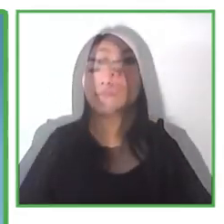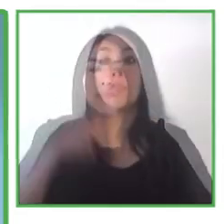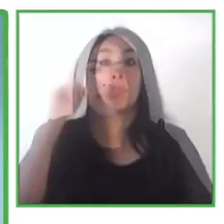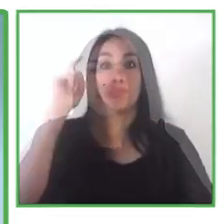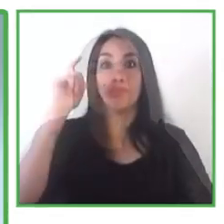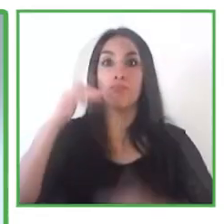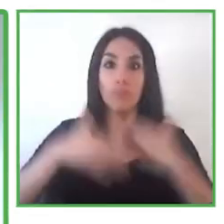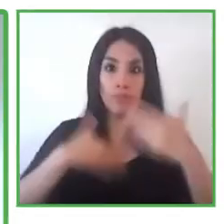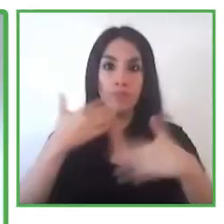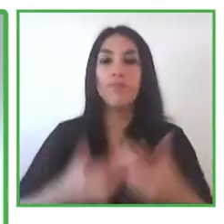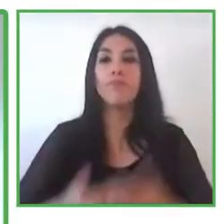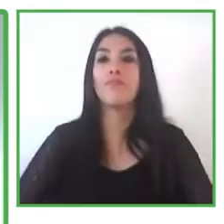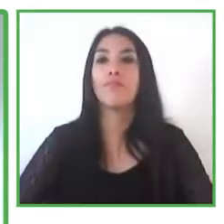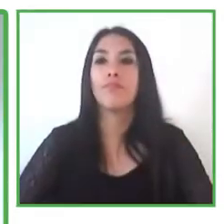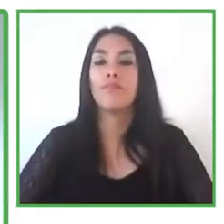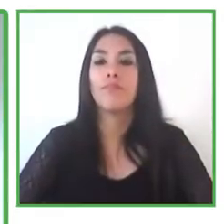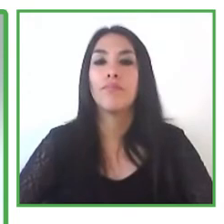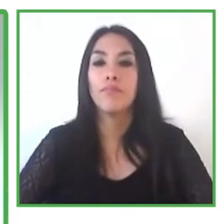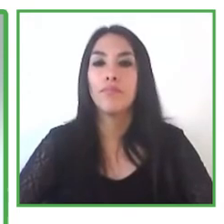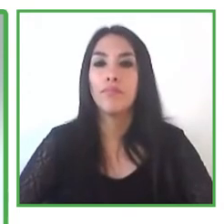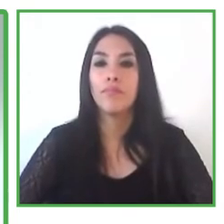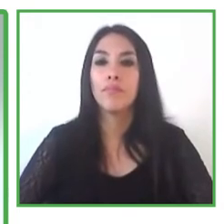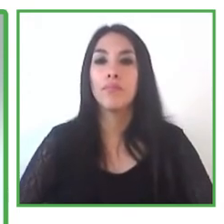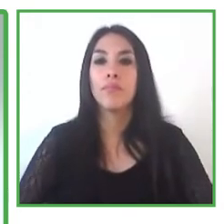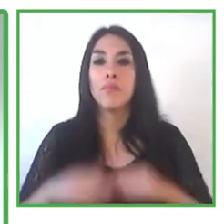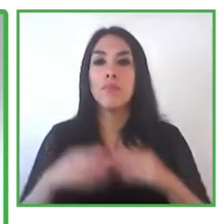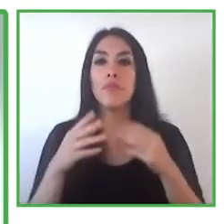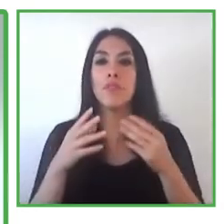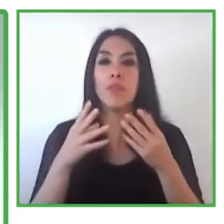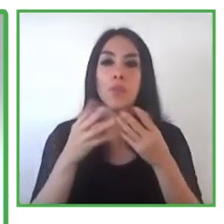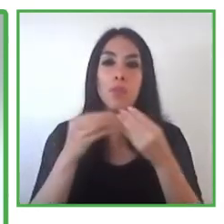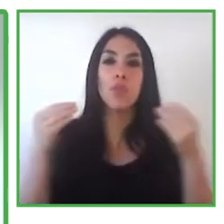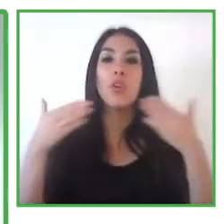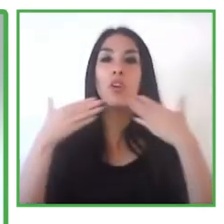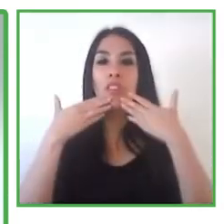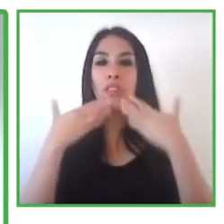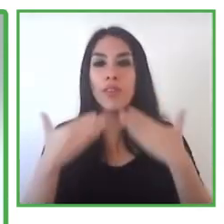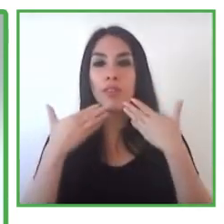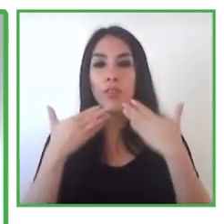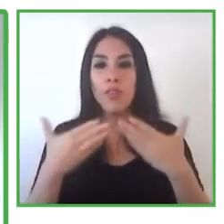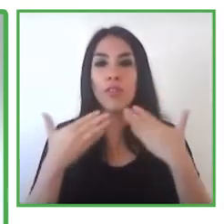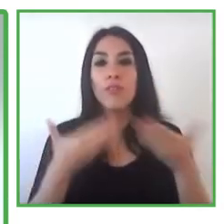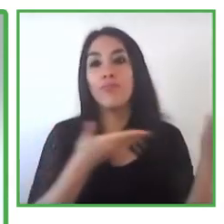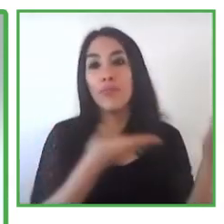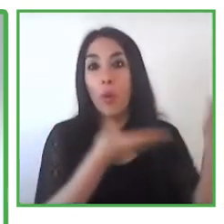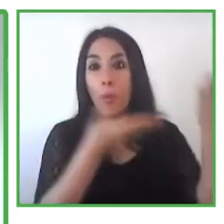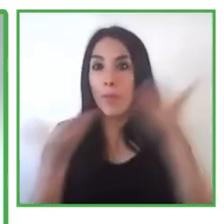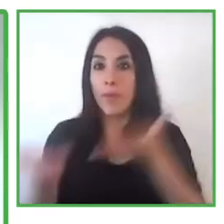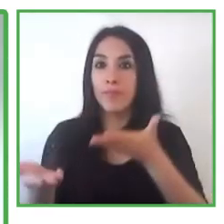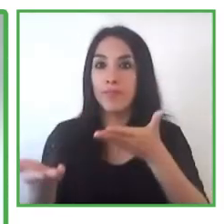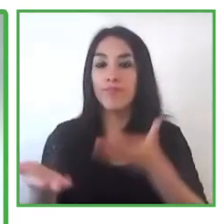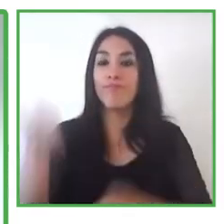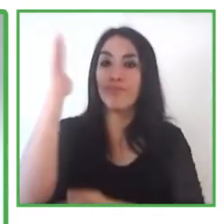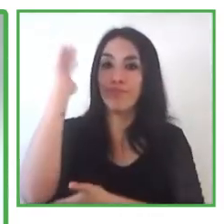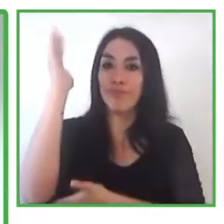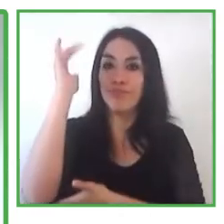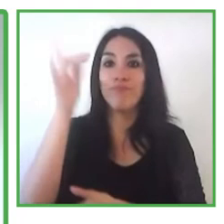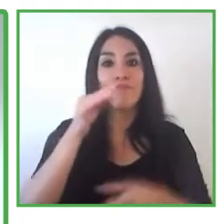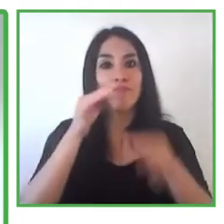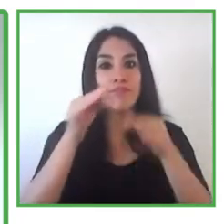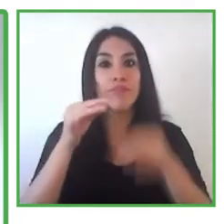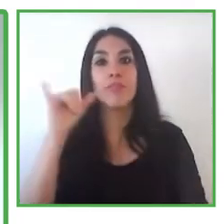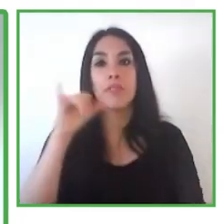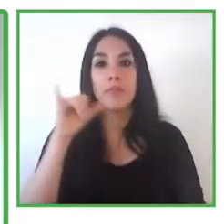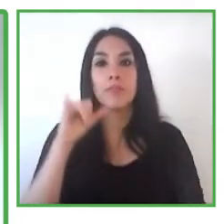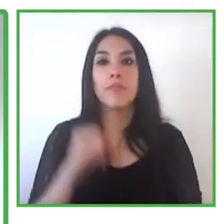thank you so much for the inviting i'm victor the institute the subject today